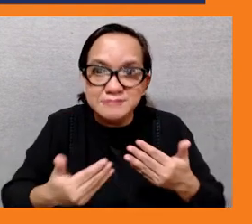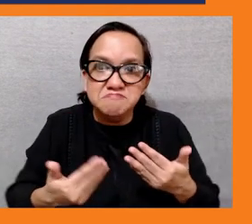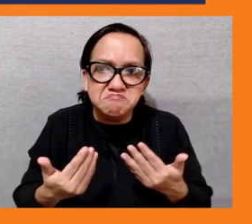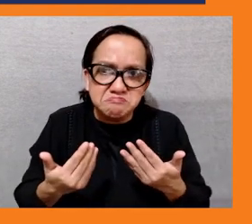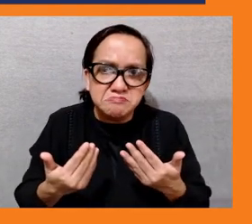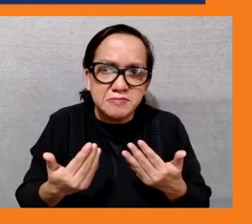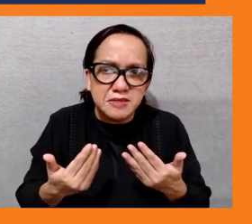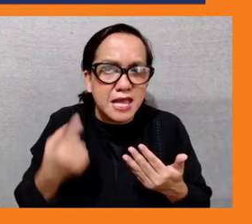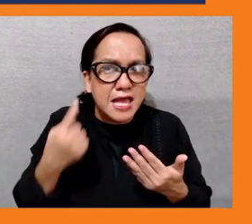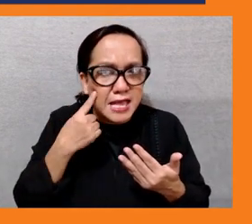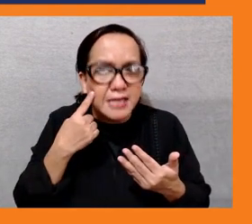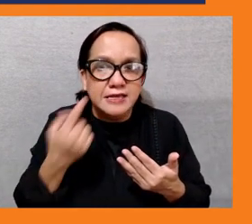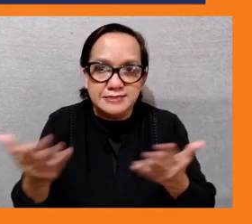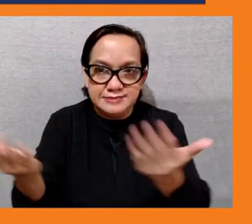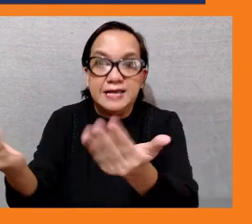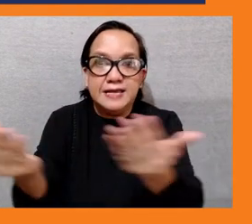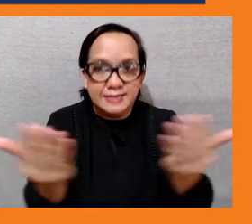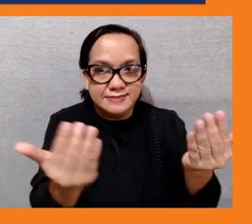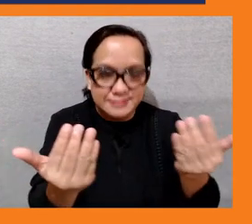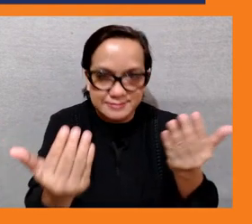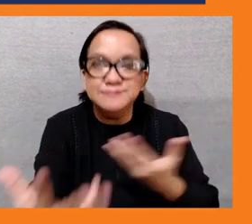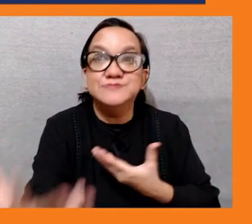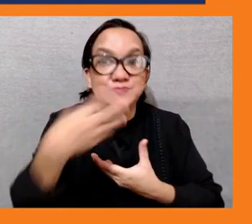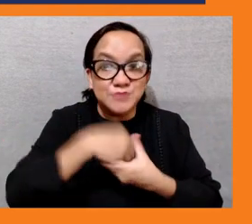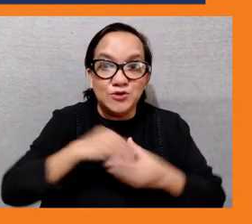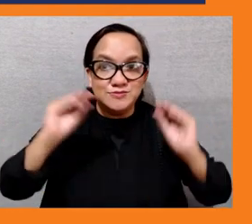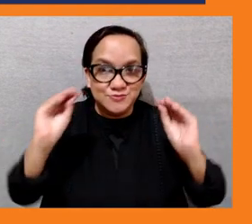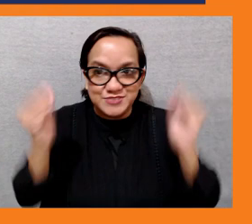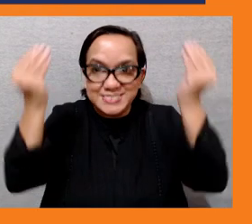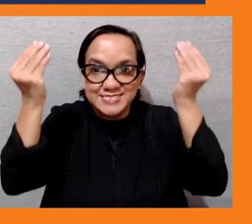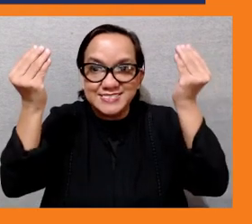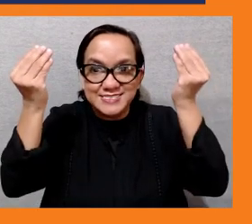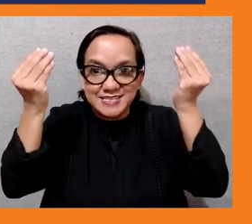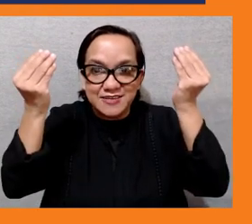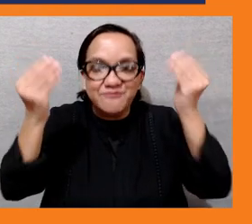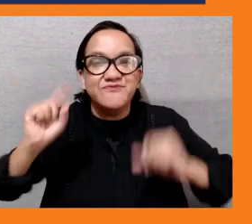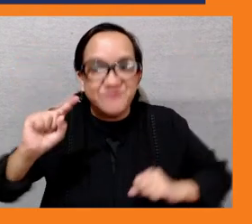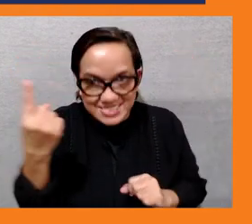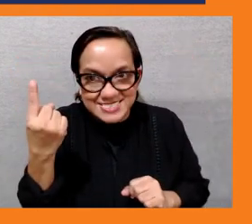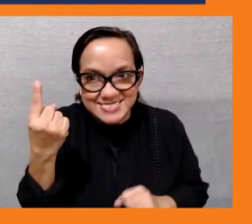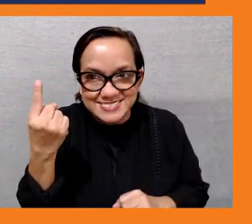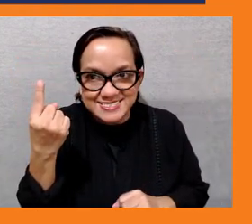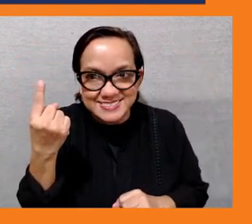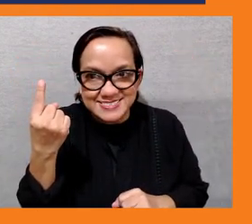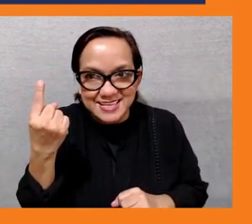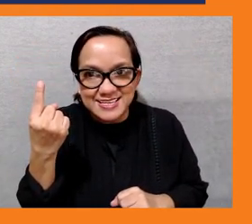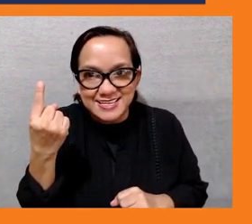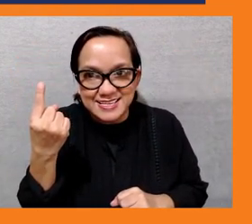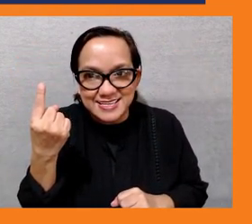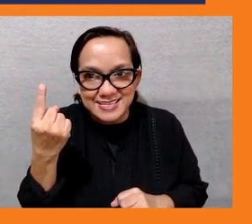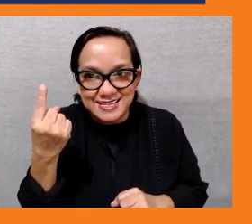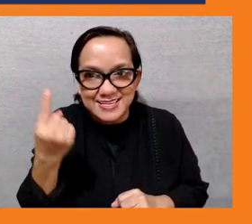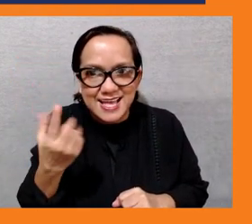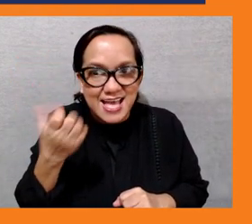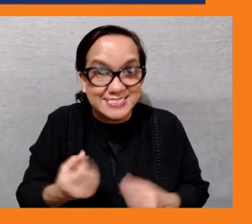is to ensure that the um young people can uh have access to internet uh by first is that